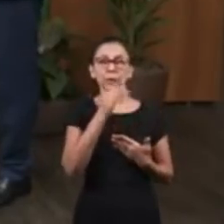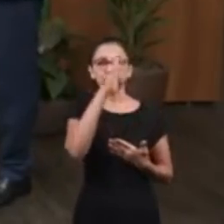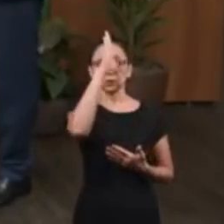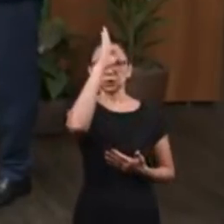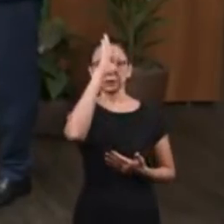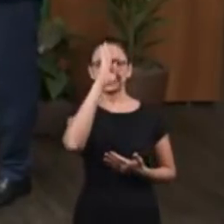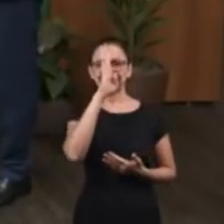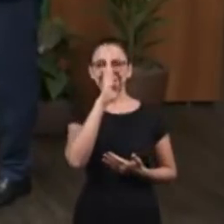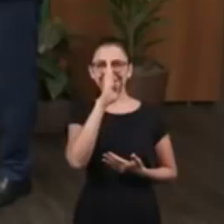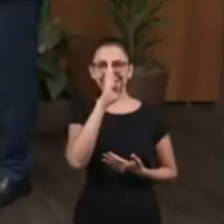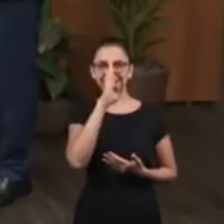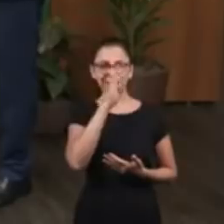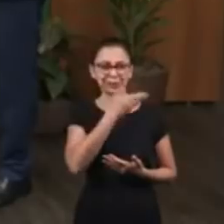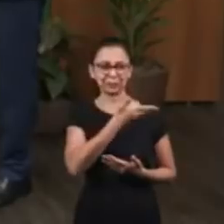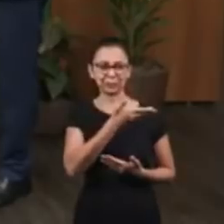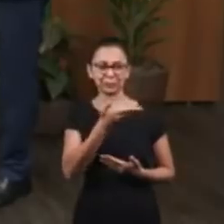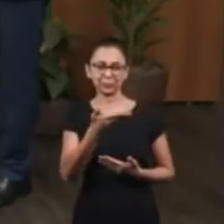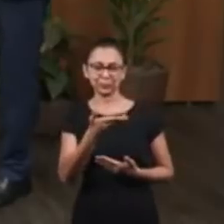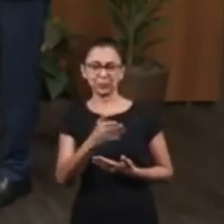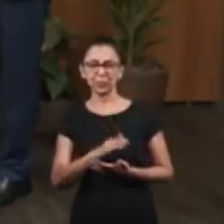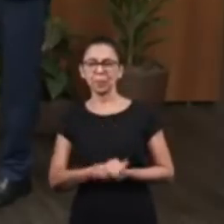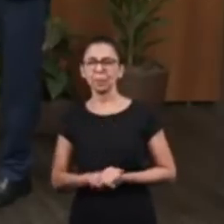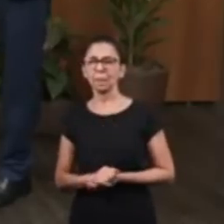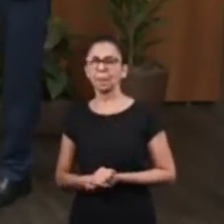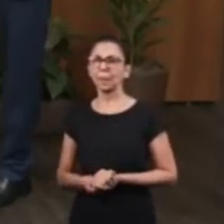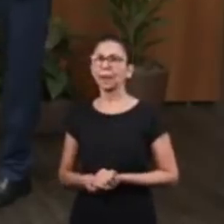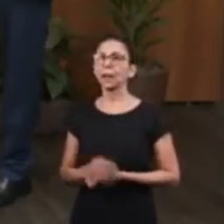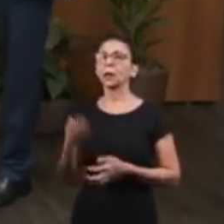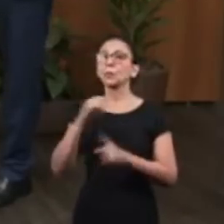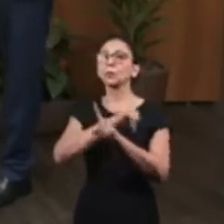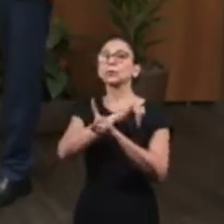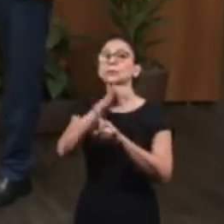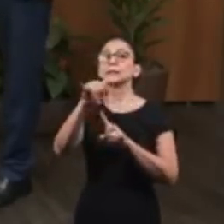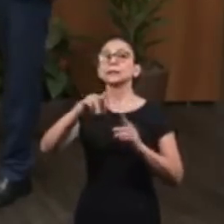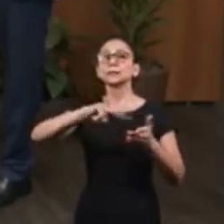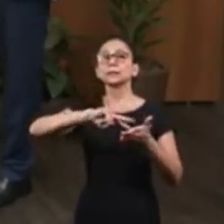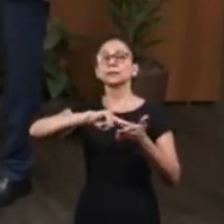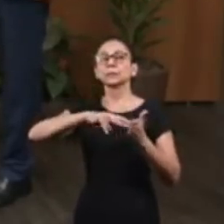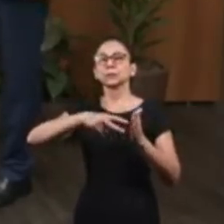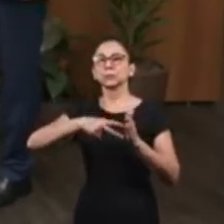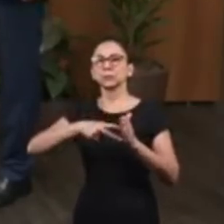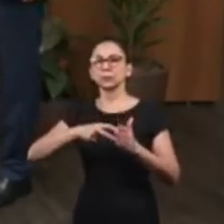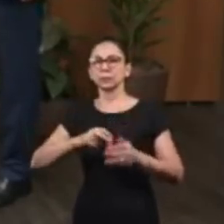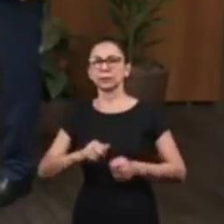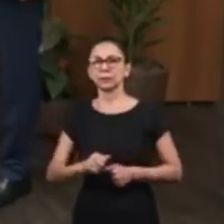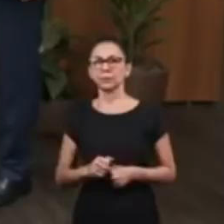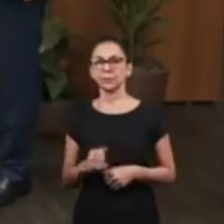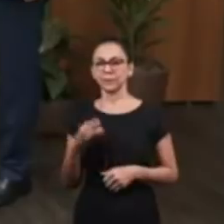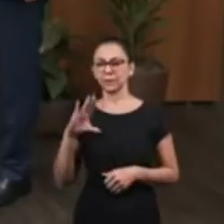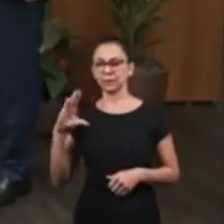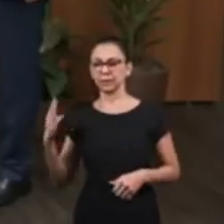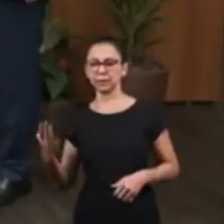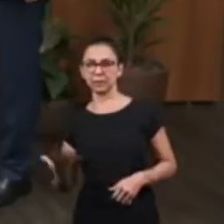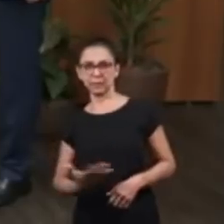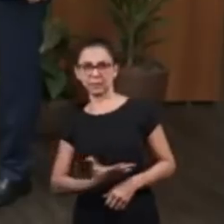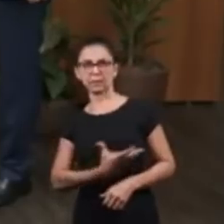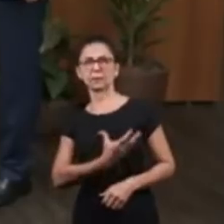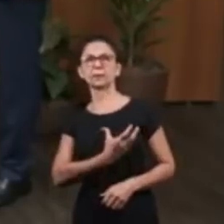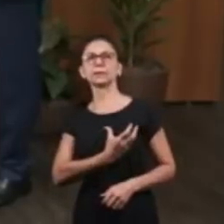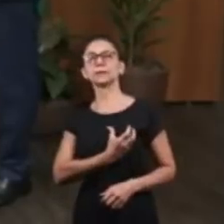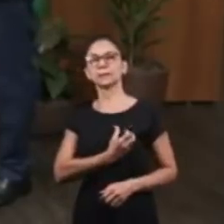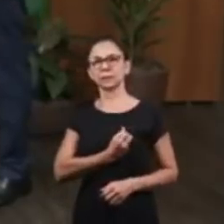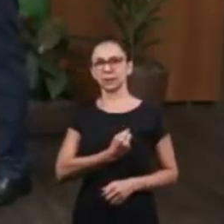in this? The wheat was free for them. The prophetic aspect, Sergio, and everyone who's watching us,